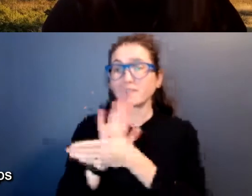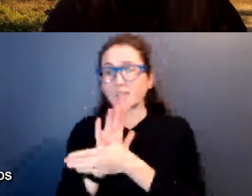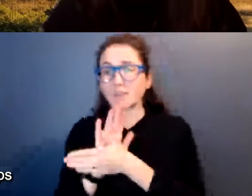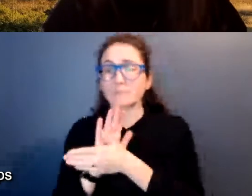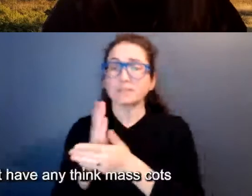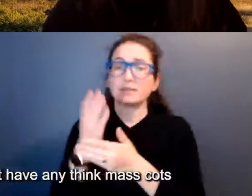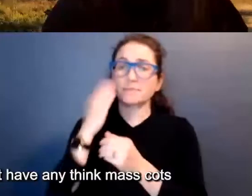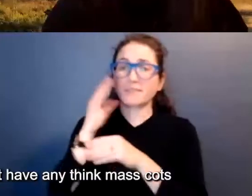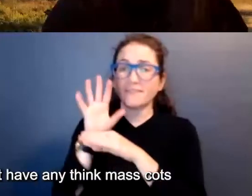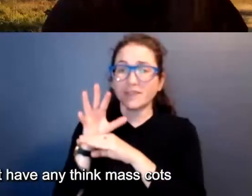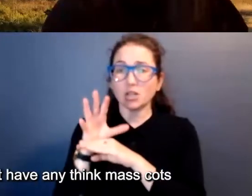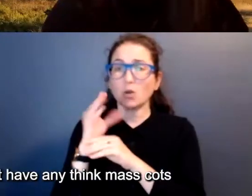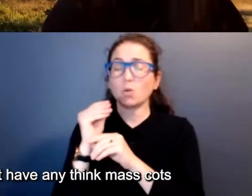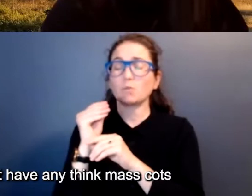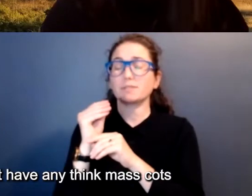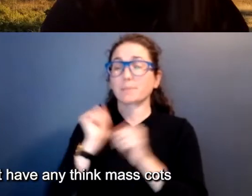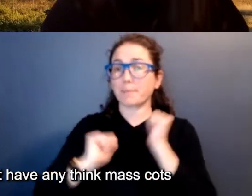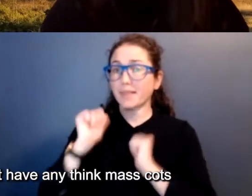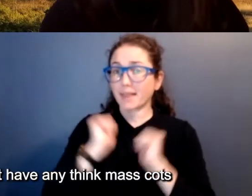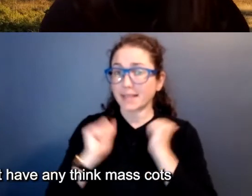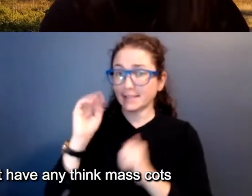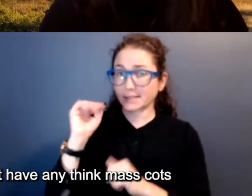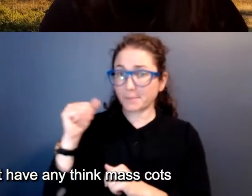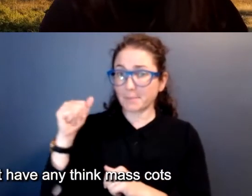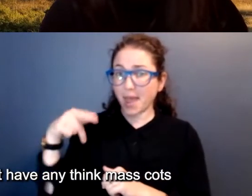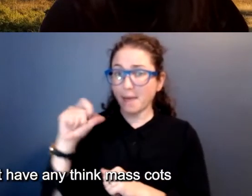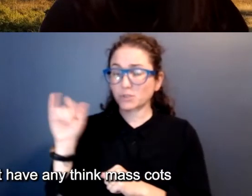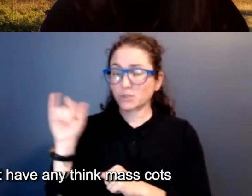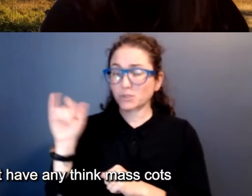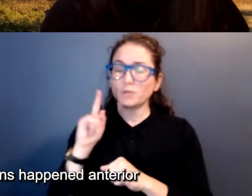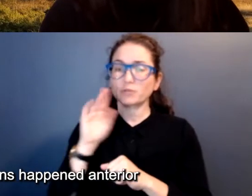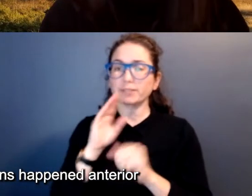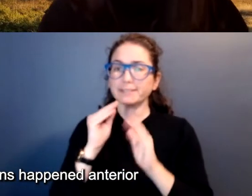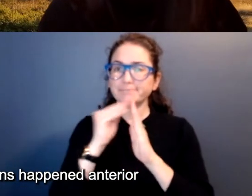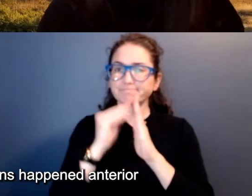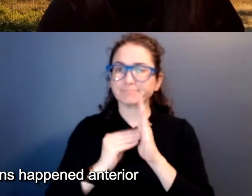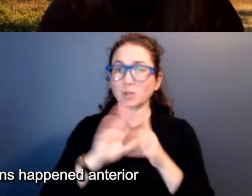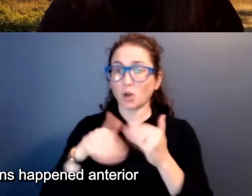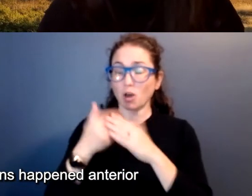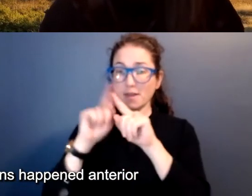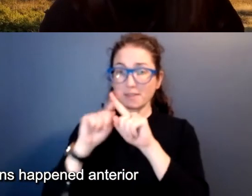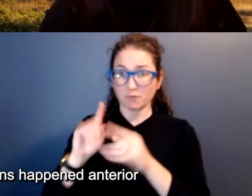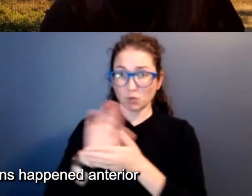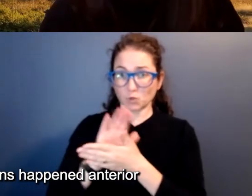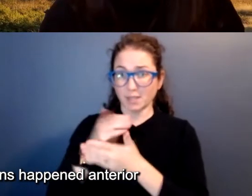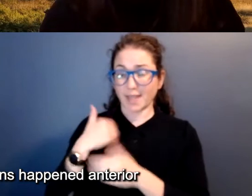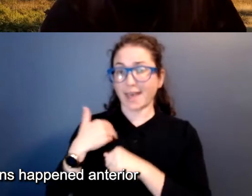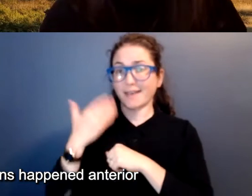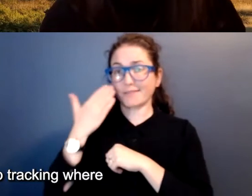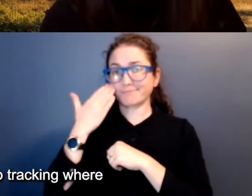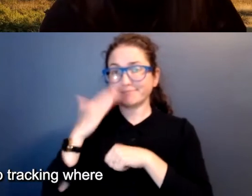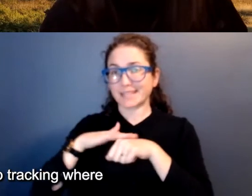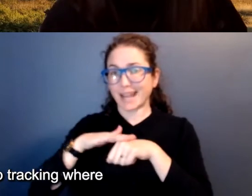maps that track all of the schools that have Native mascots, or where the